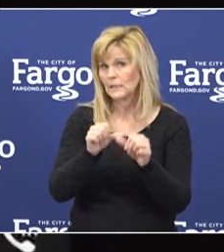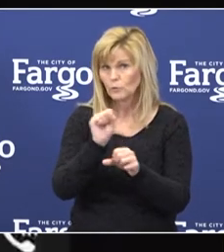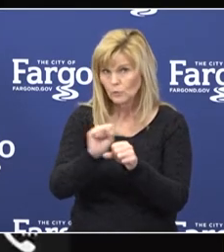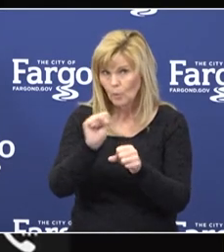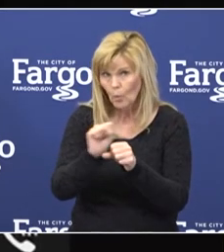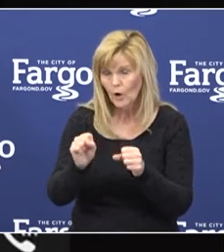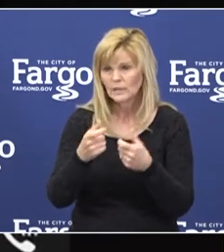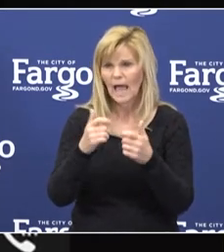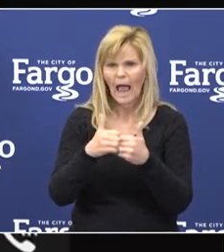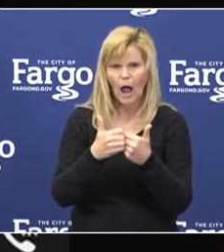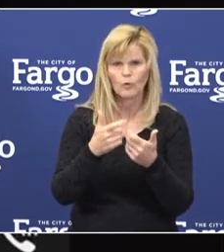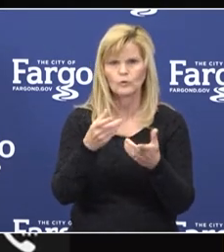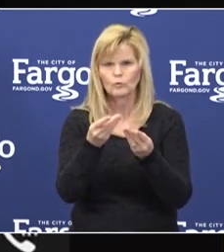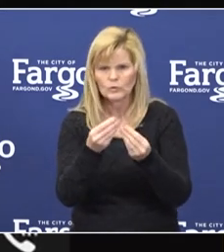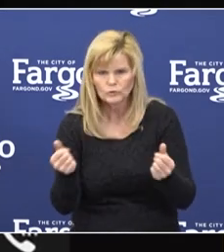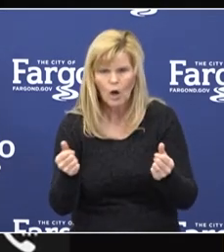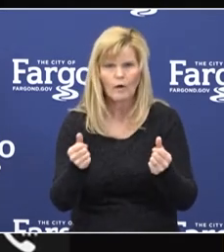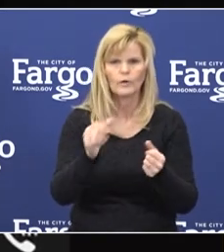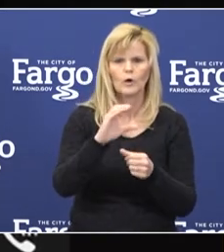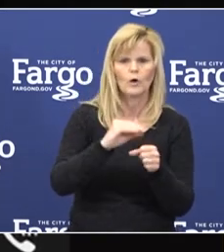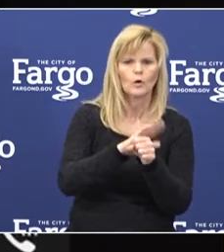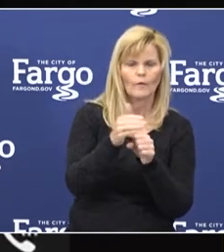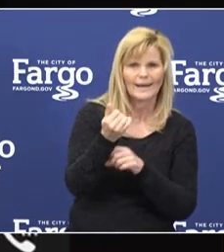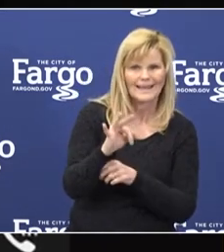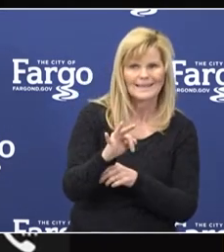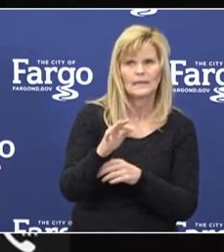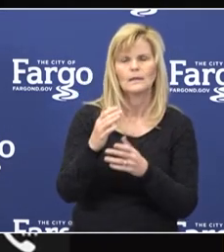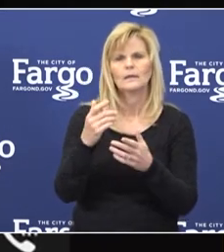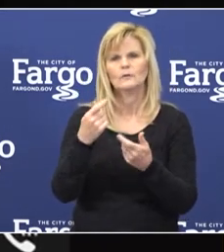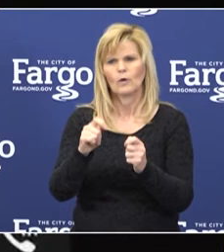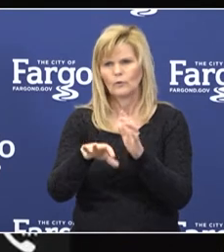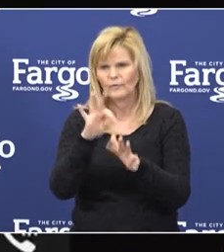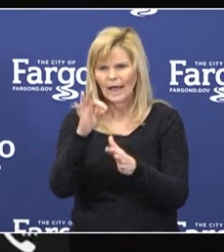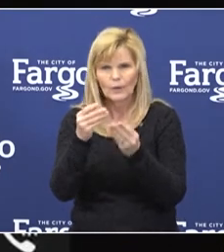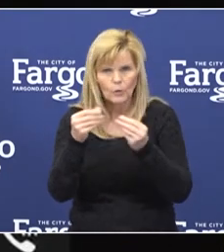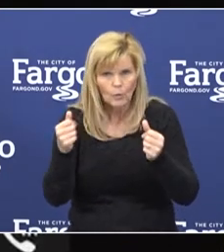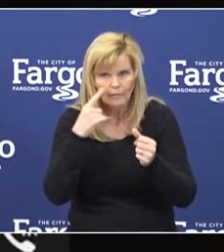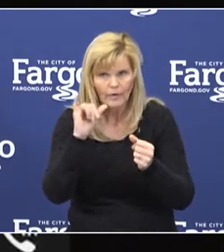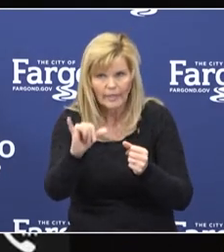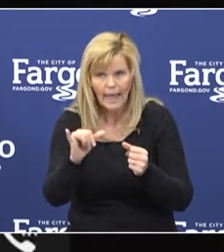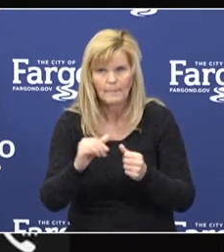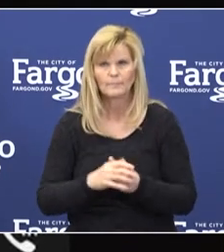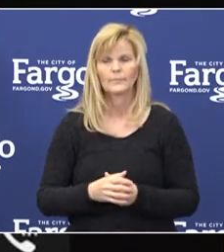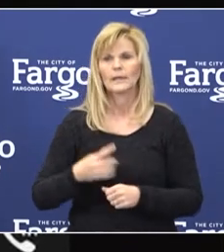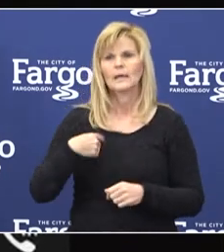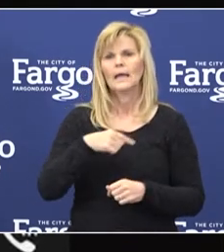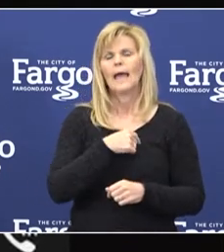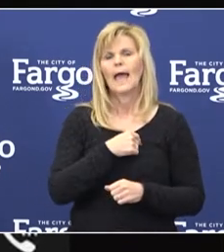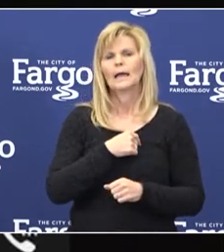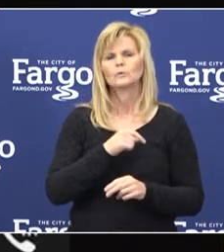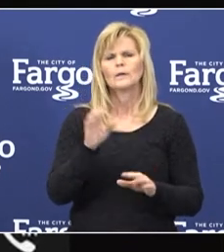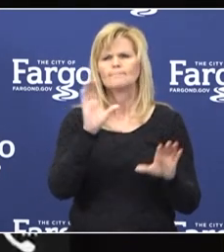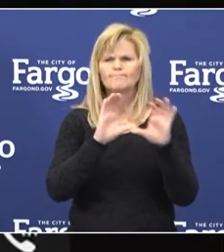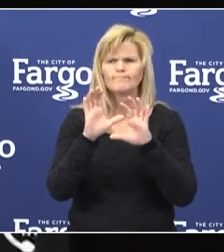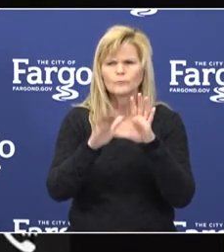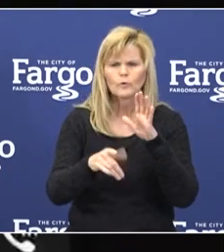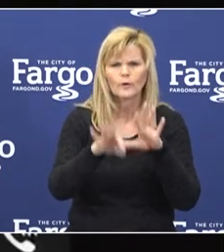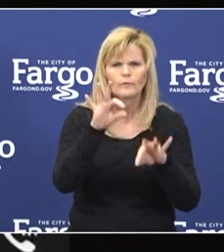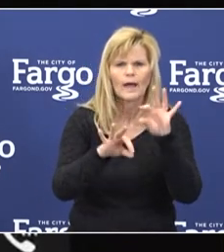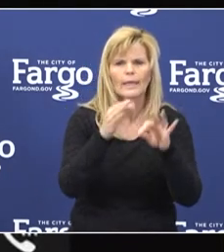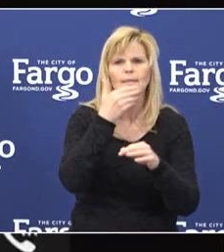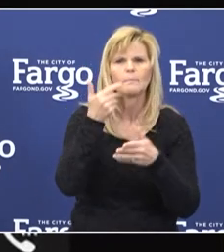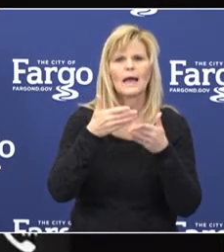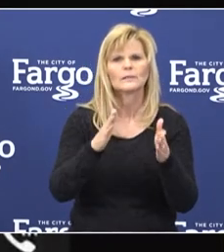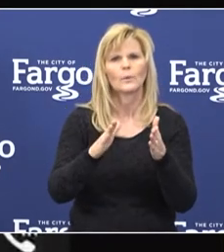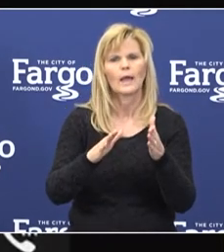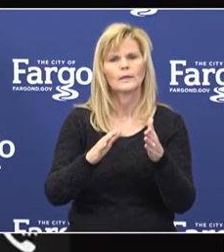treat COVID and share our learning so that all can benefit. As we look for the best ways to develop our own